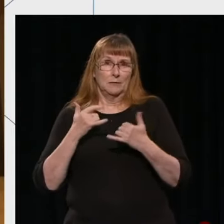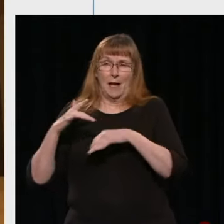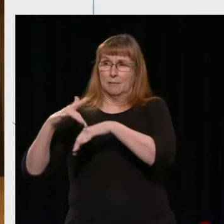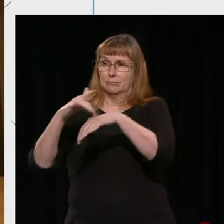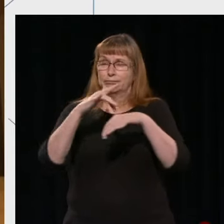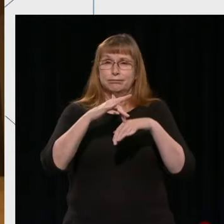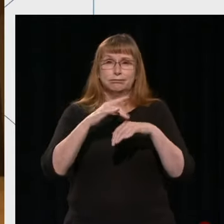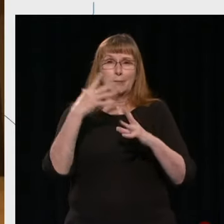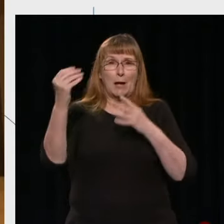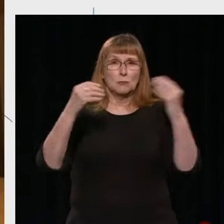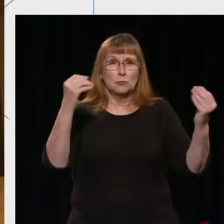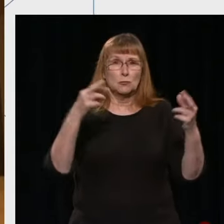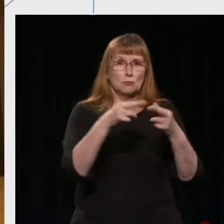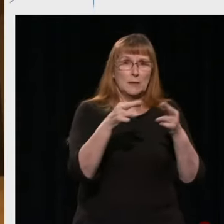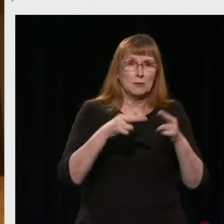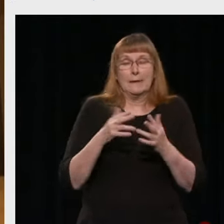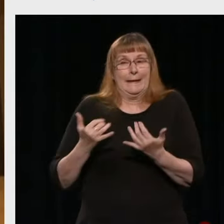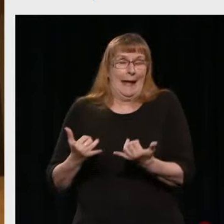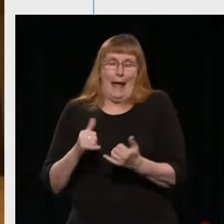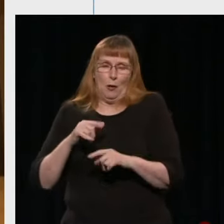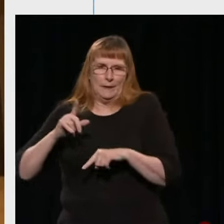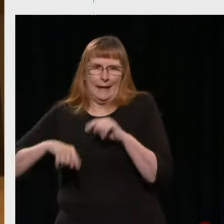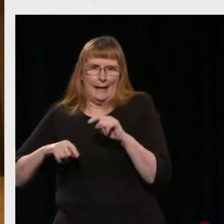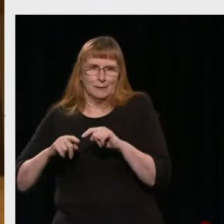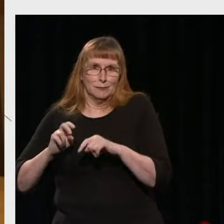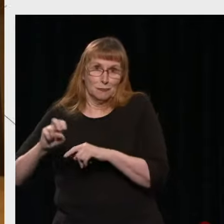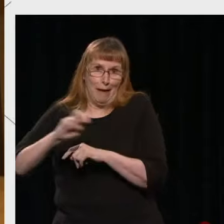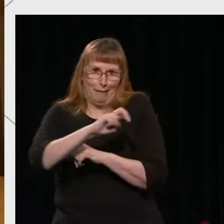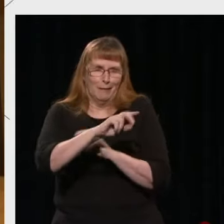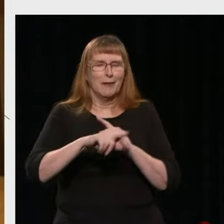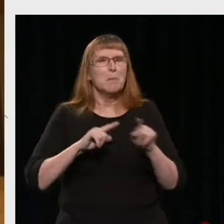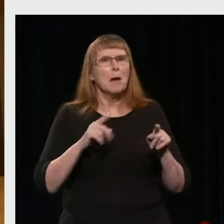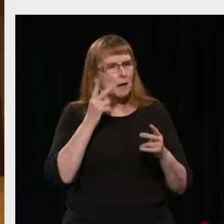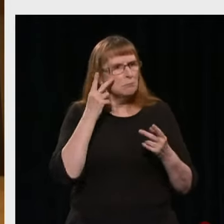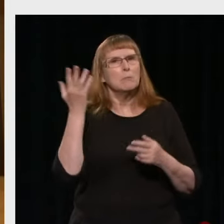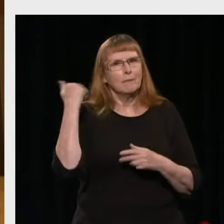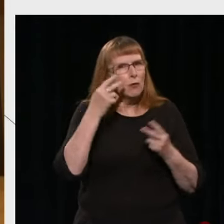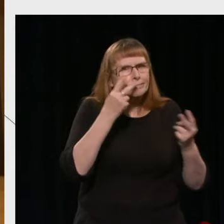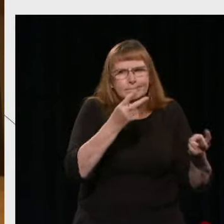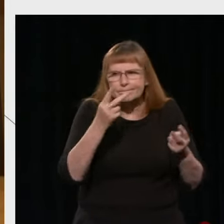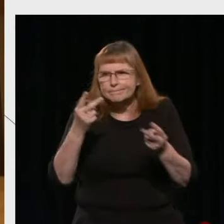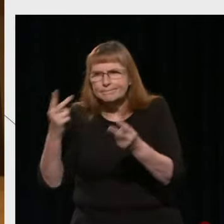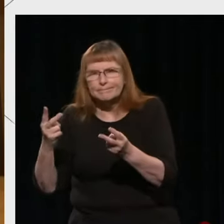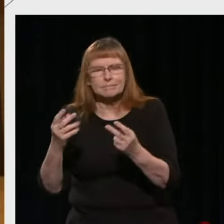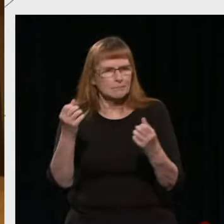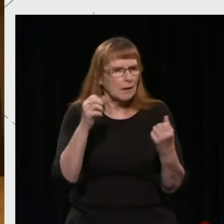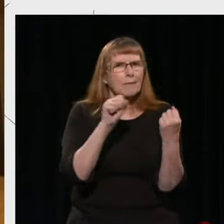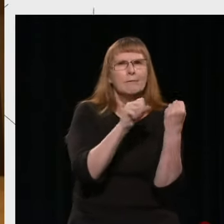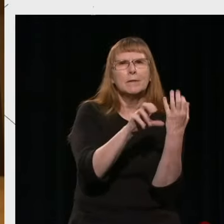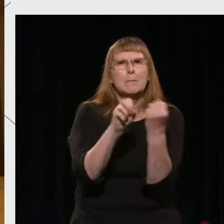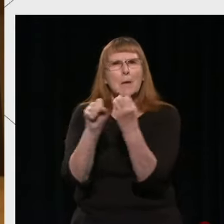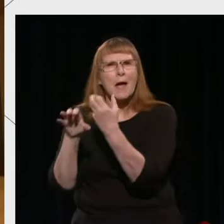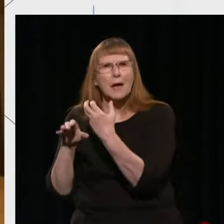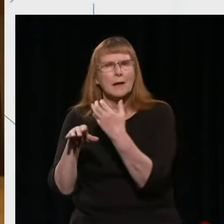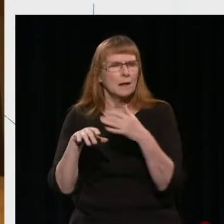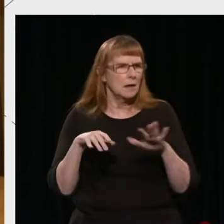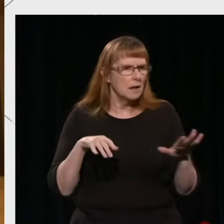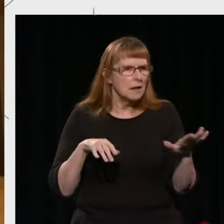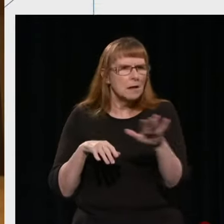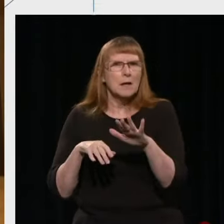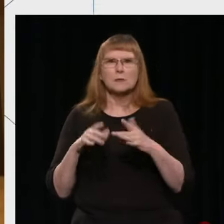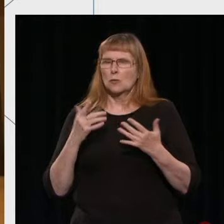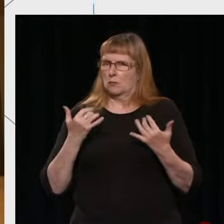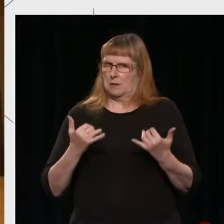comes up all the time, because I understand it, I accept it, and I share it. And I can assure you that we have taken a number of